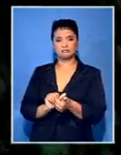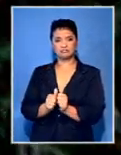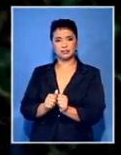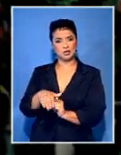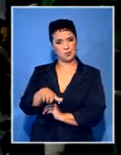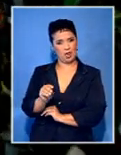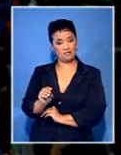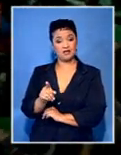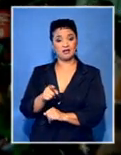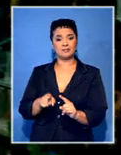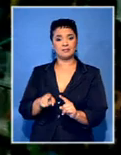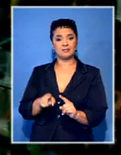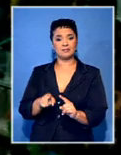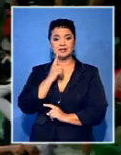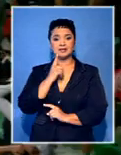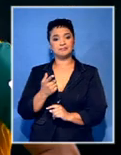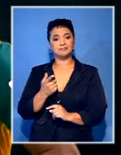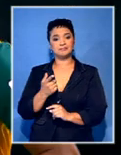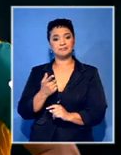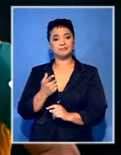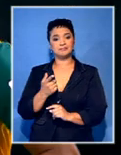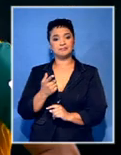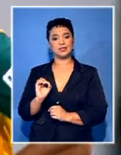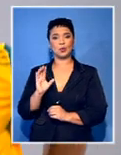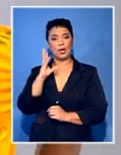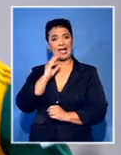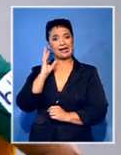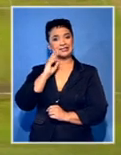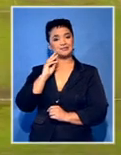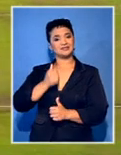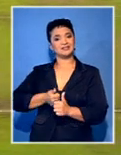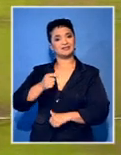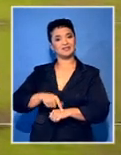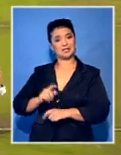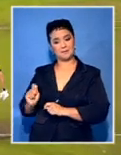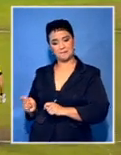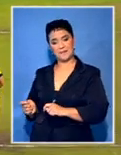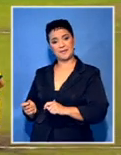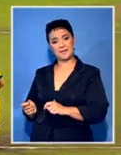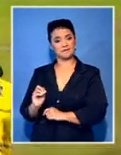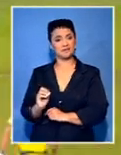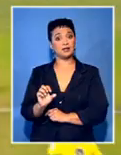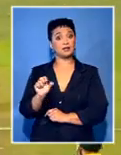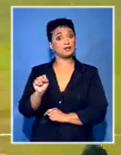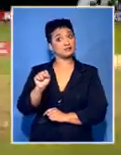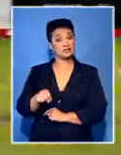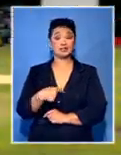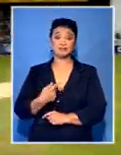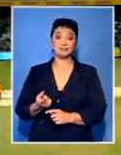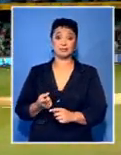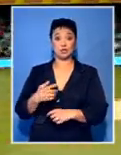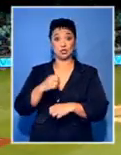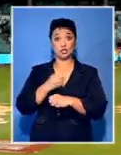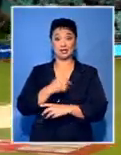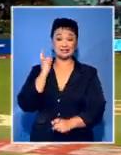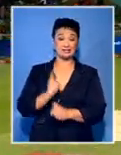Just getting a debut game out of Buran Hendix, he'd have gained some experience playing South Africa. So that's another big plus. look, after a tough start,